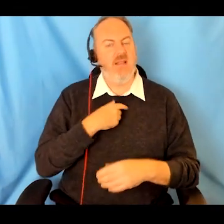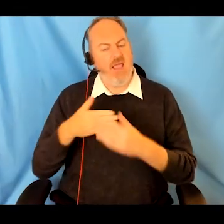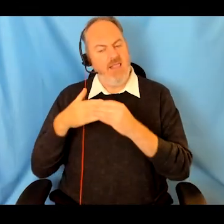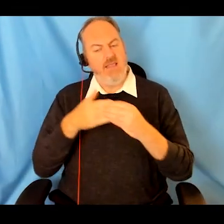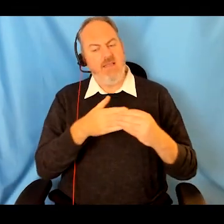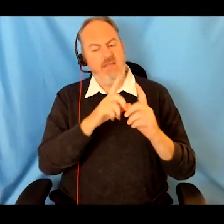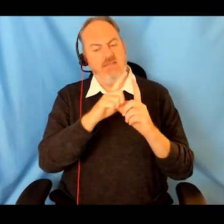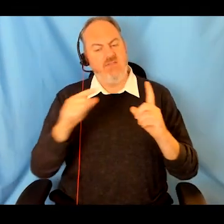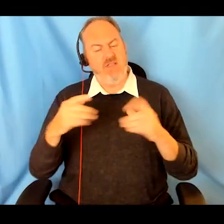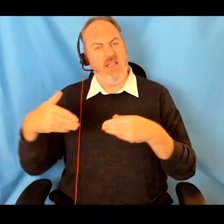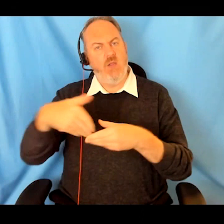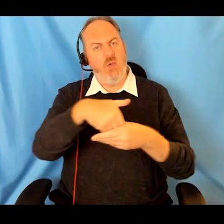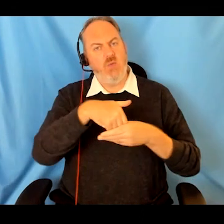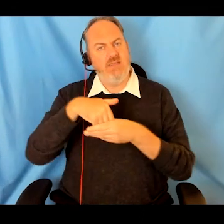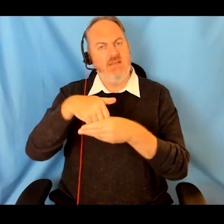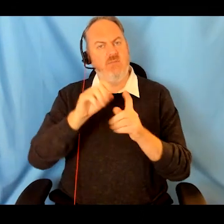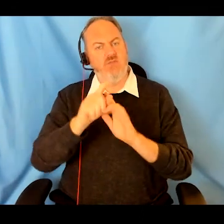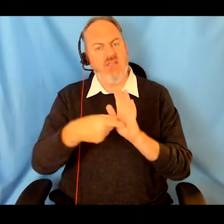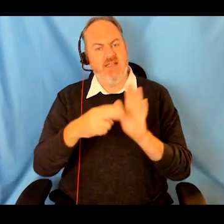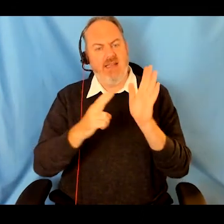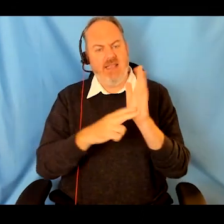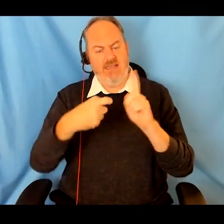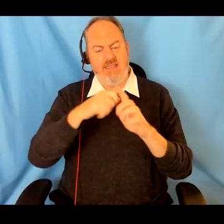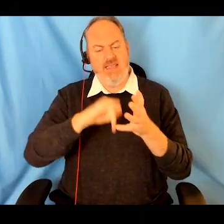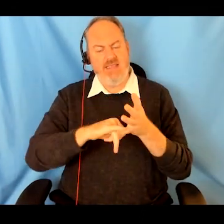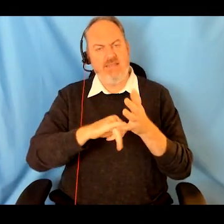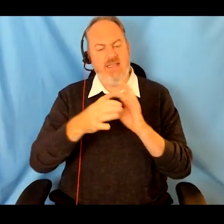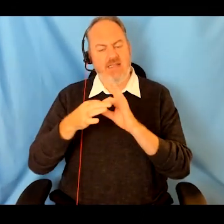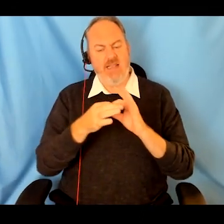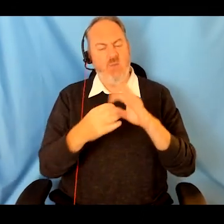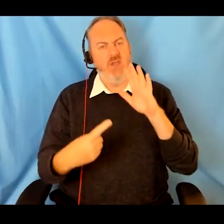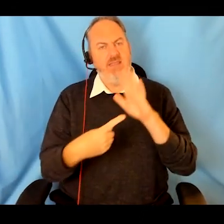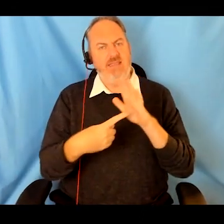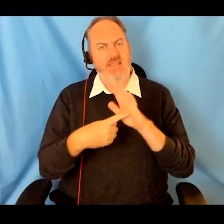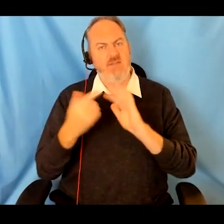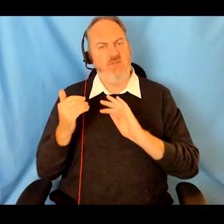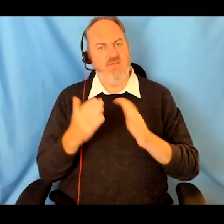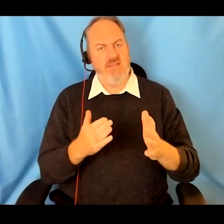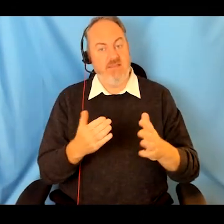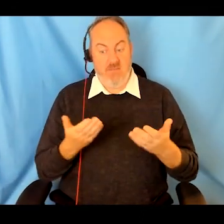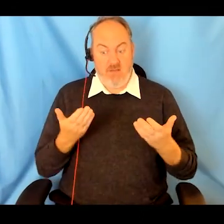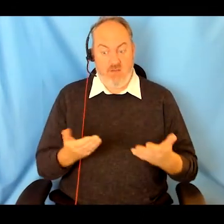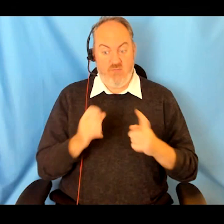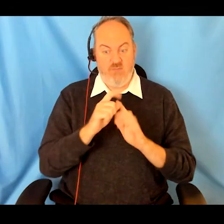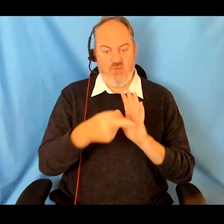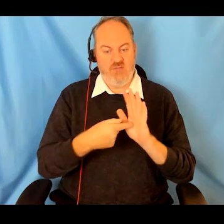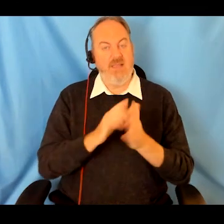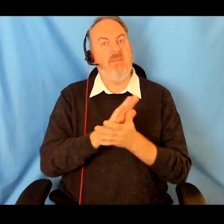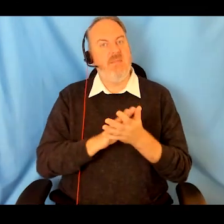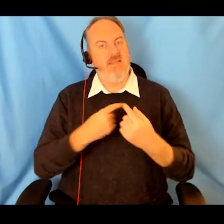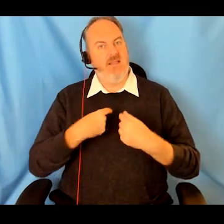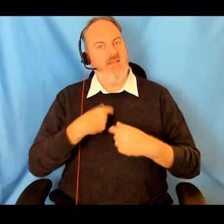I lead the digital inclusion project at Networking Key Services in Edinburgh. The project that I'm working in at the moment